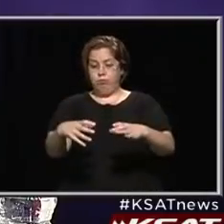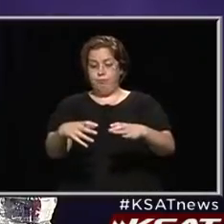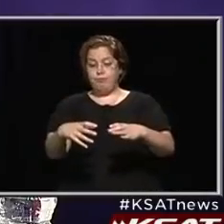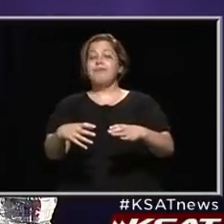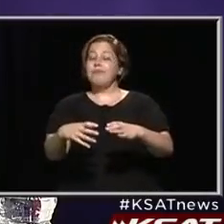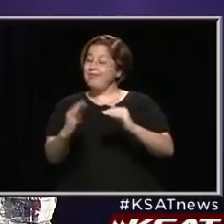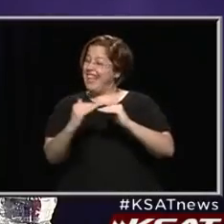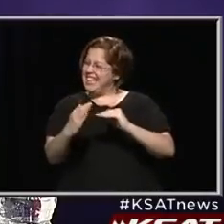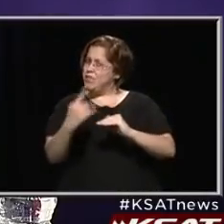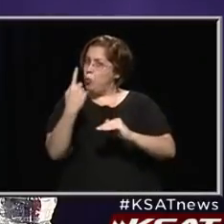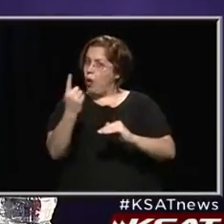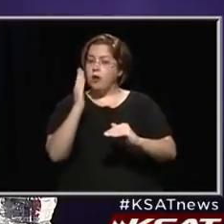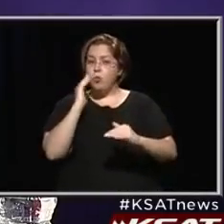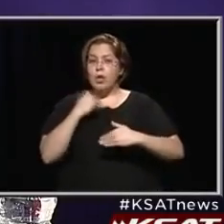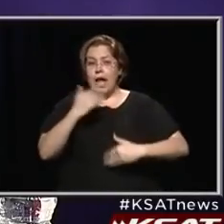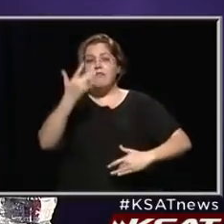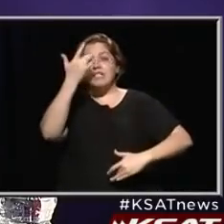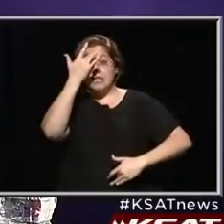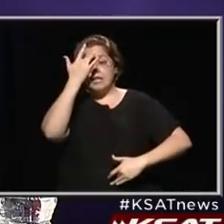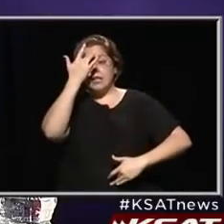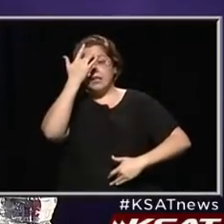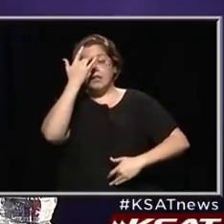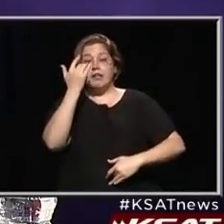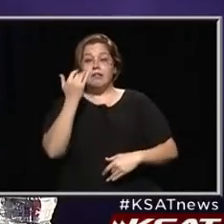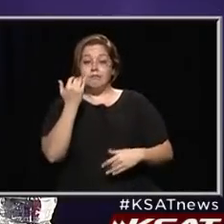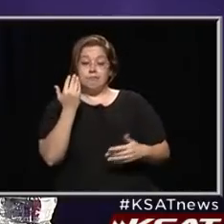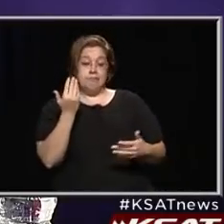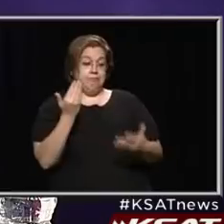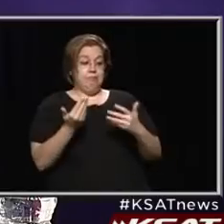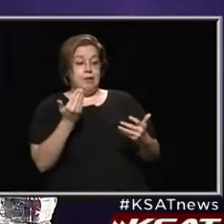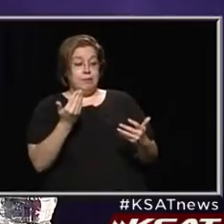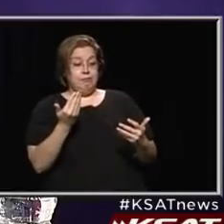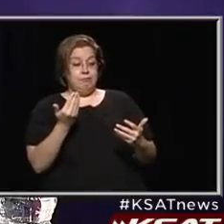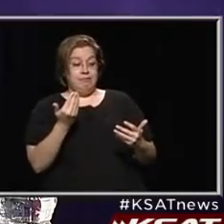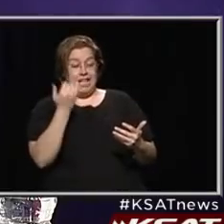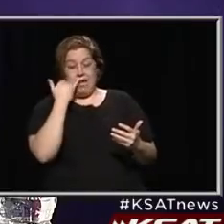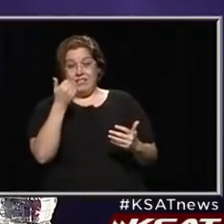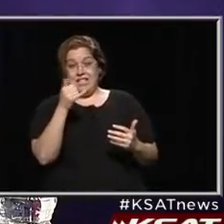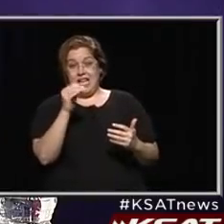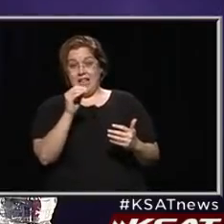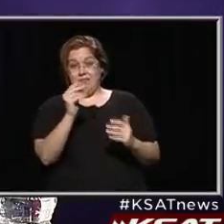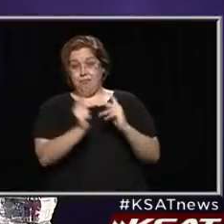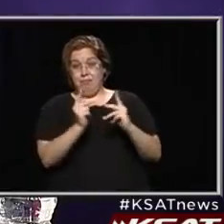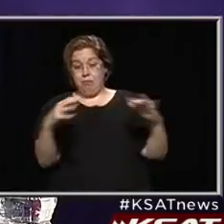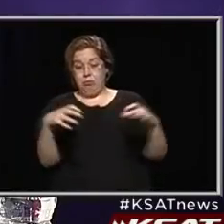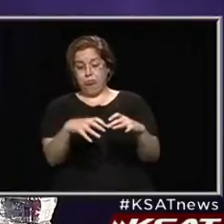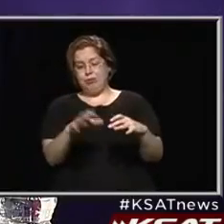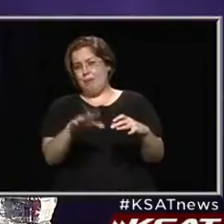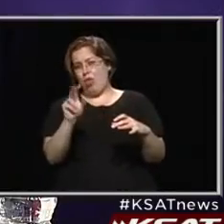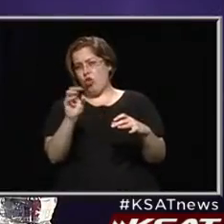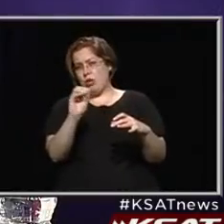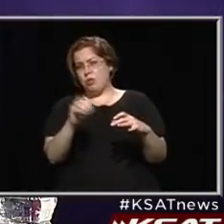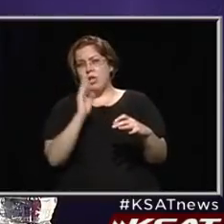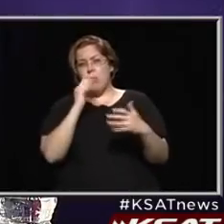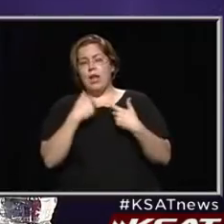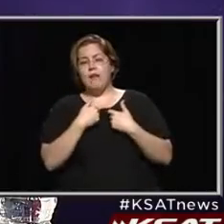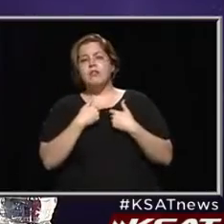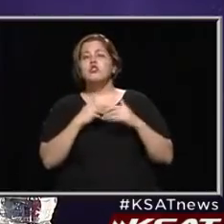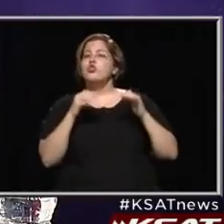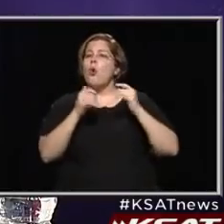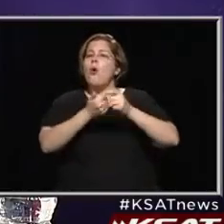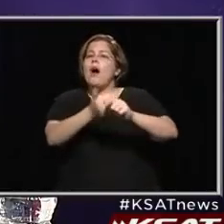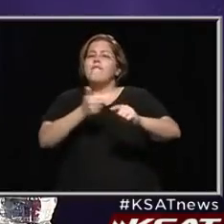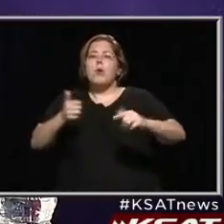certain one of will have it. If you go with 10 people, it's almost certain about 30 percent will have it. So stay away from large crowds